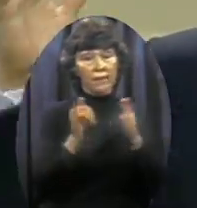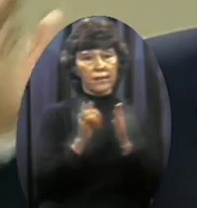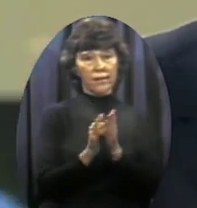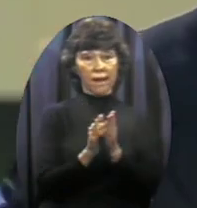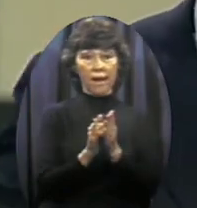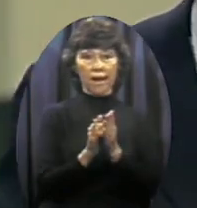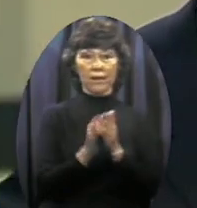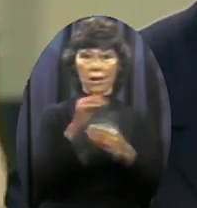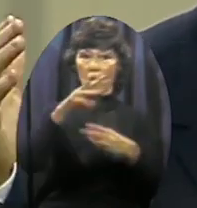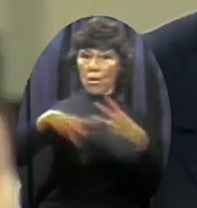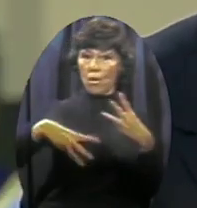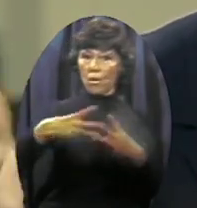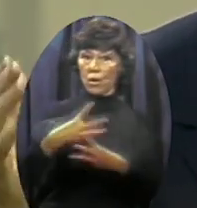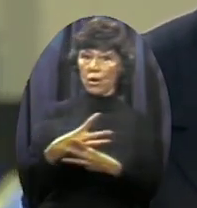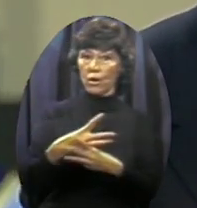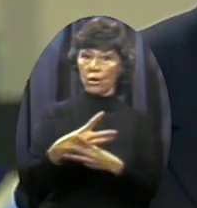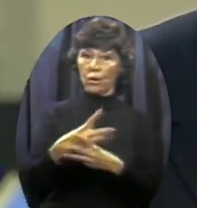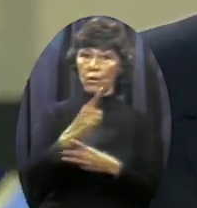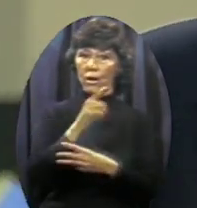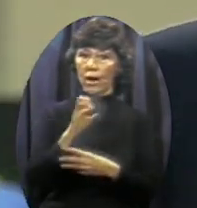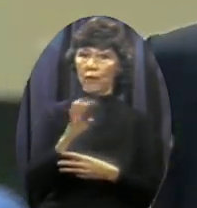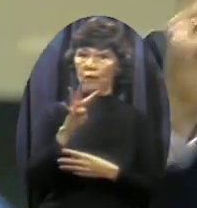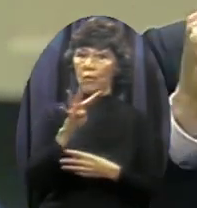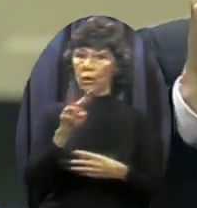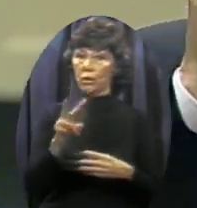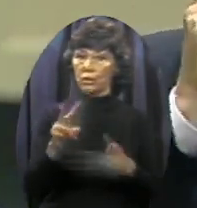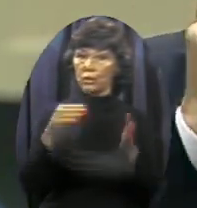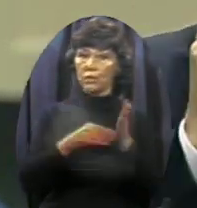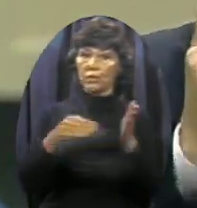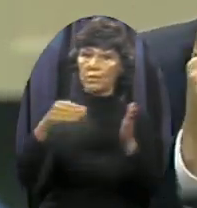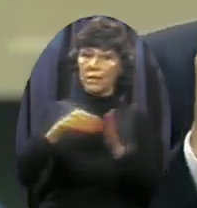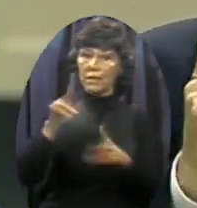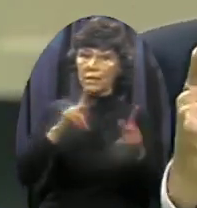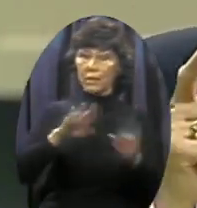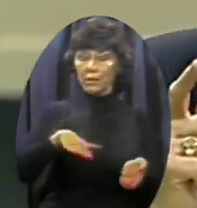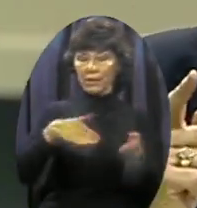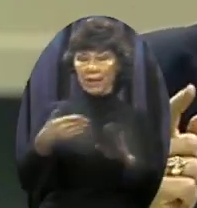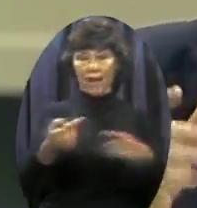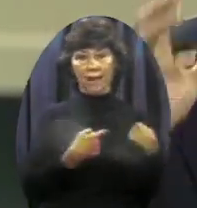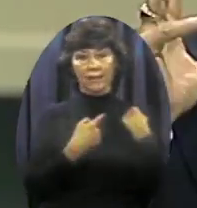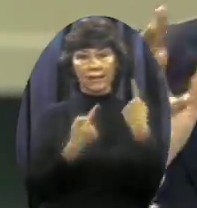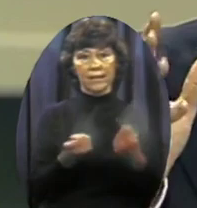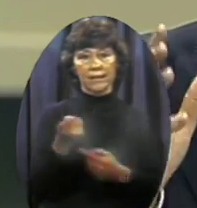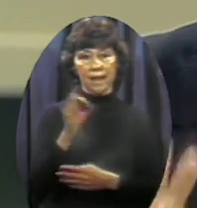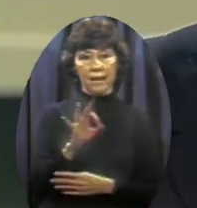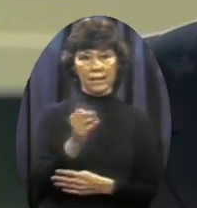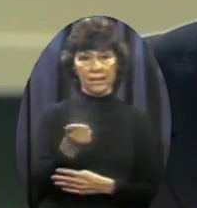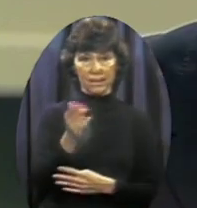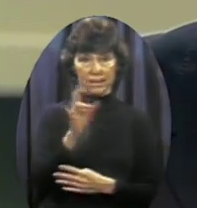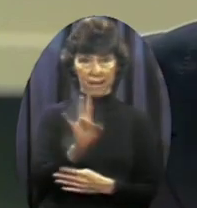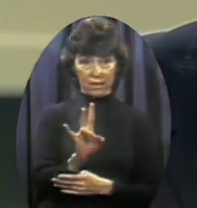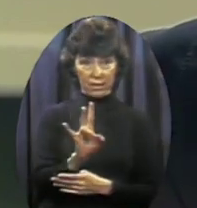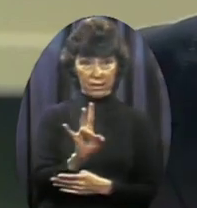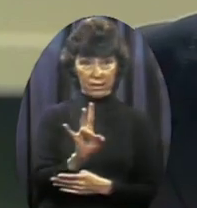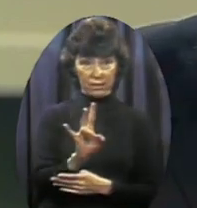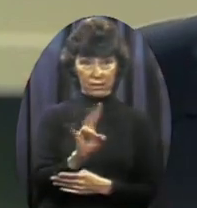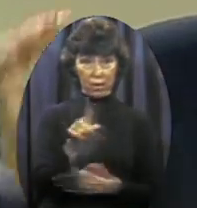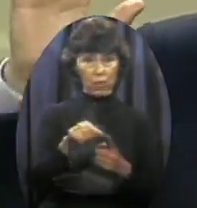142 million persons Who have died since 1917 The Bolshevik Revolution